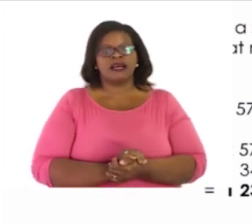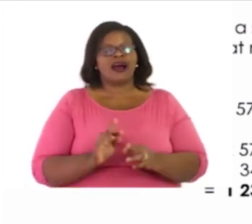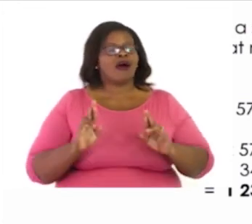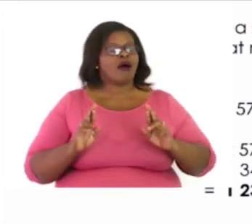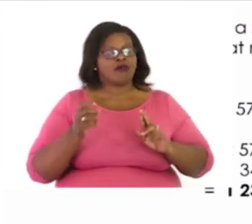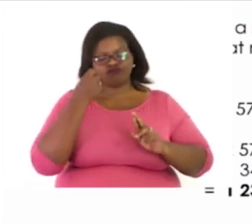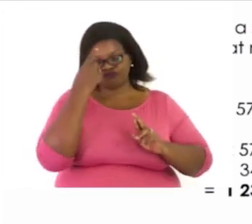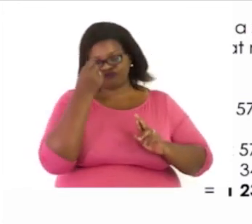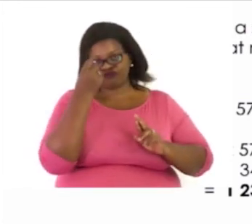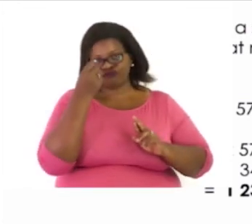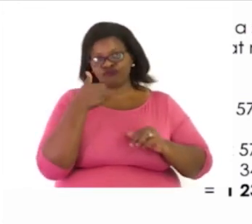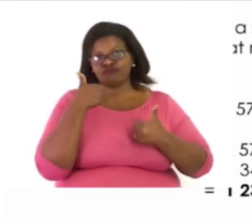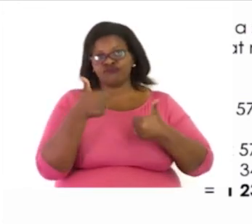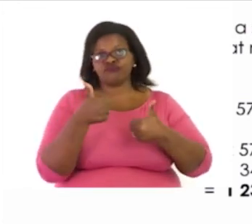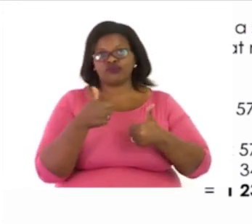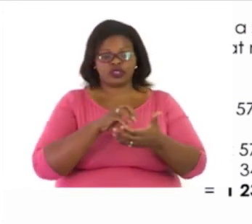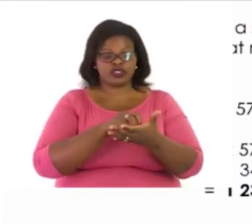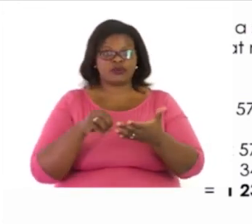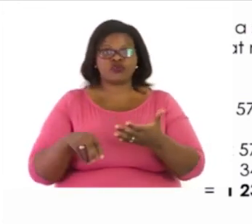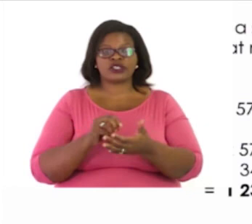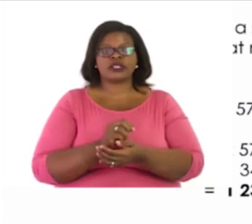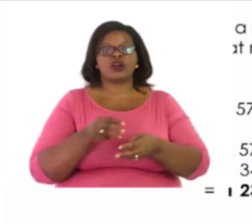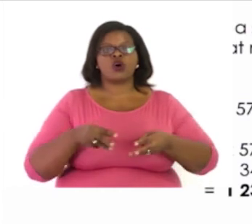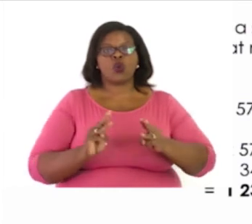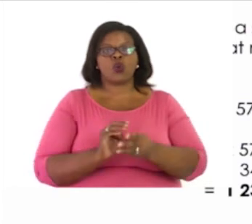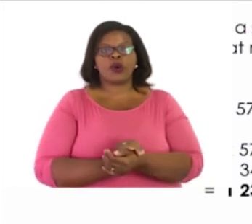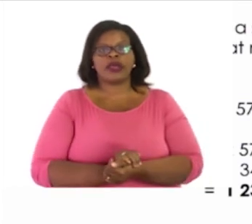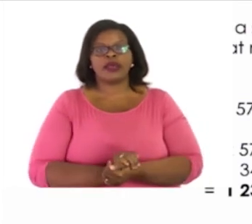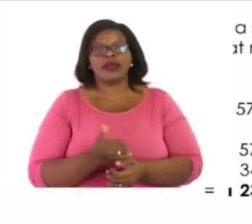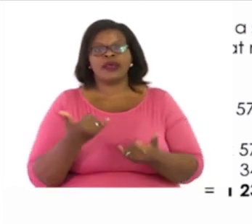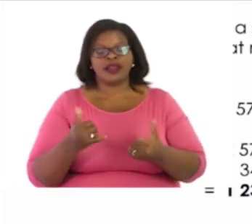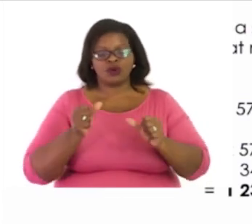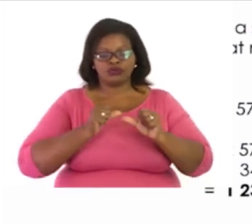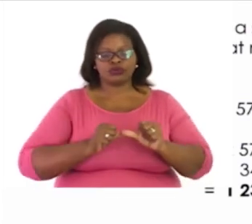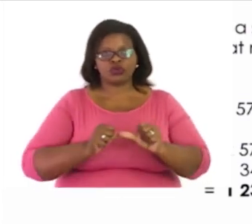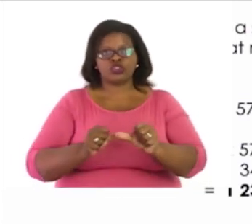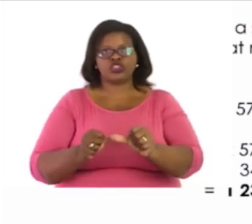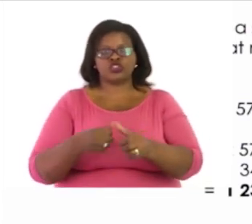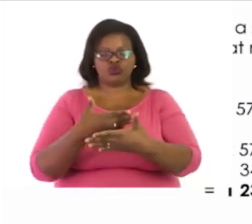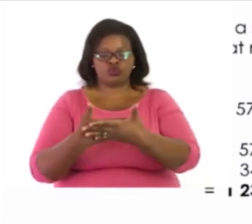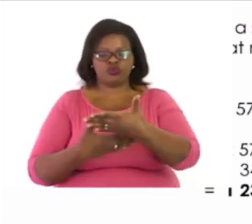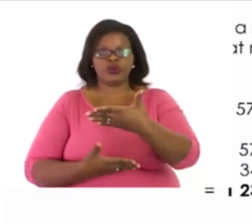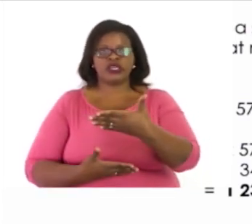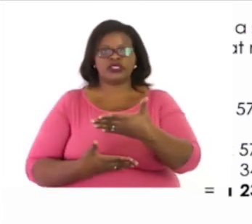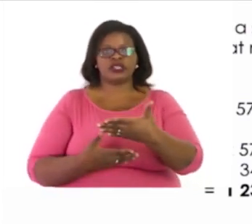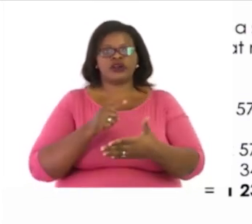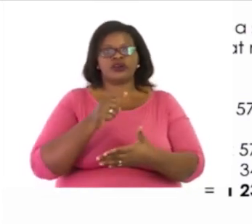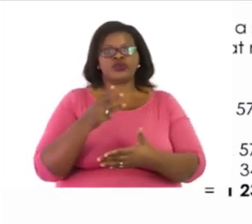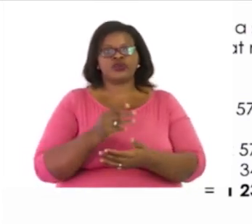understood. Subtraction part. And now we can go over to page 13.